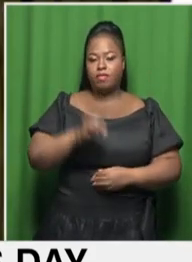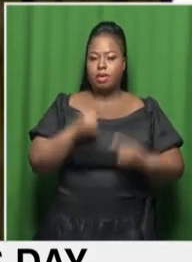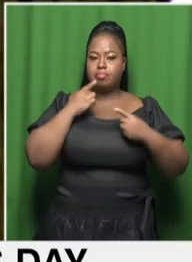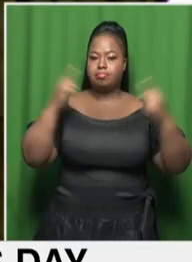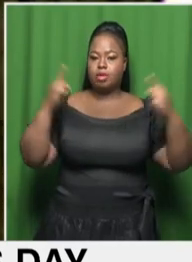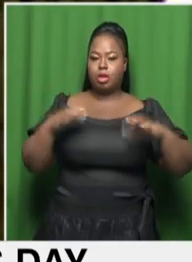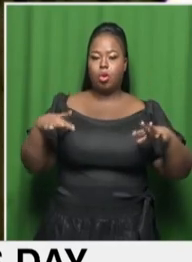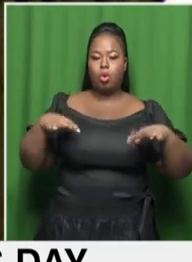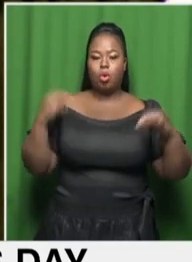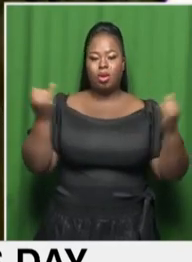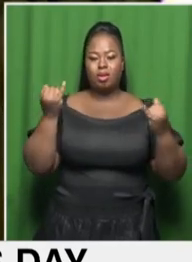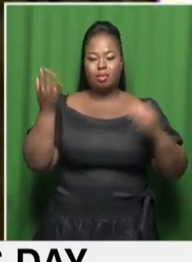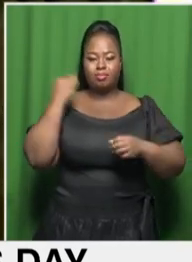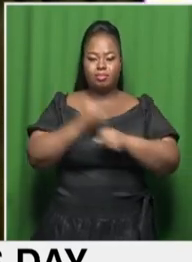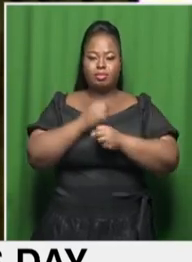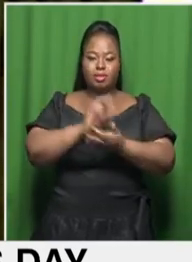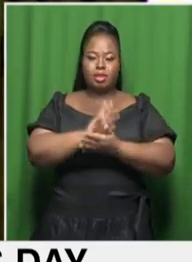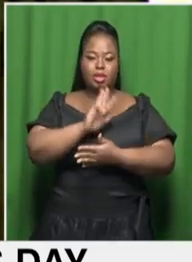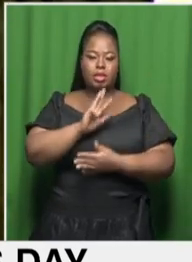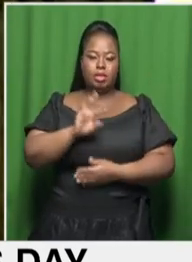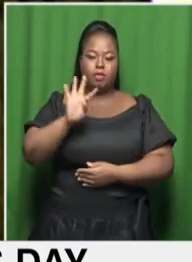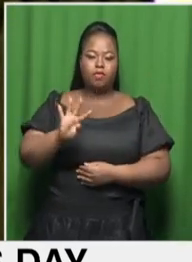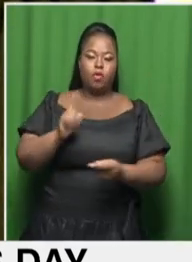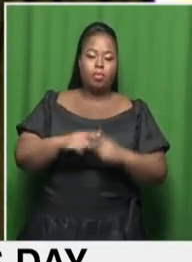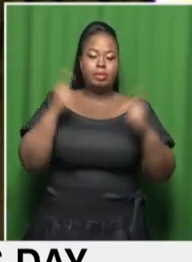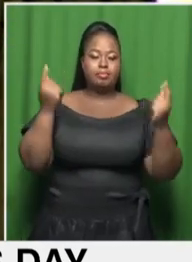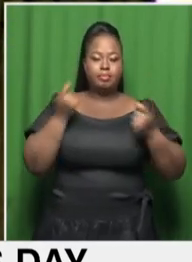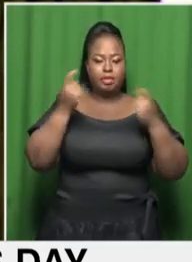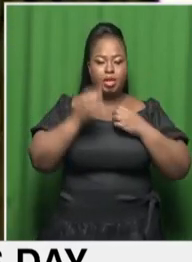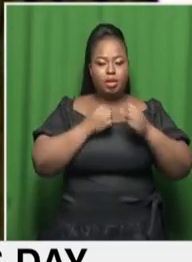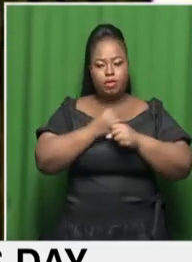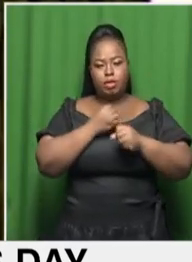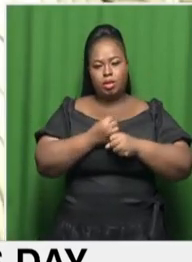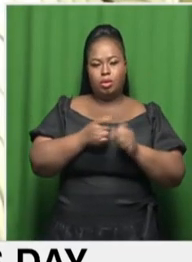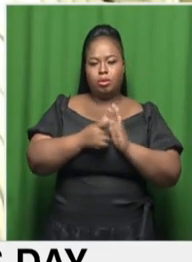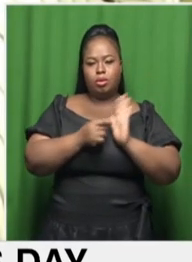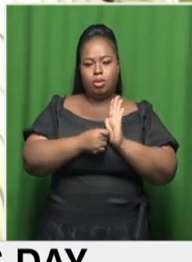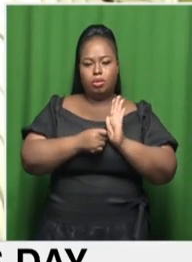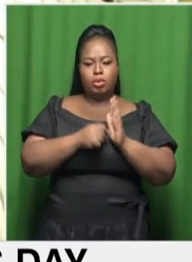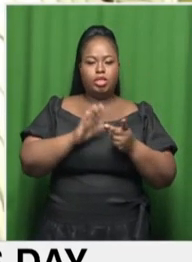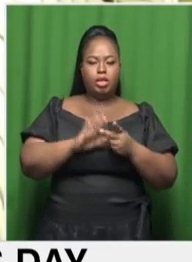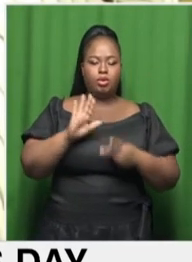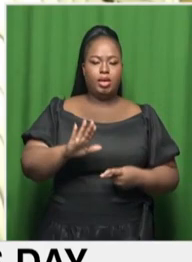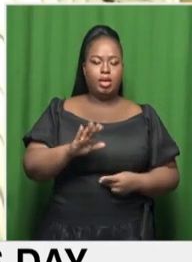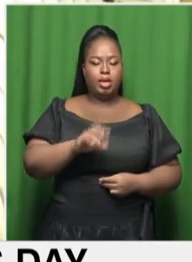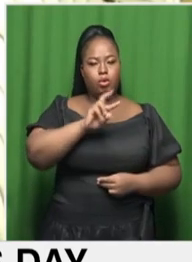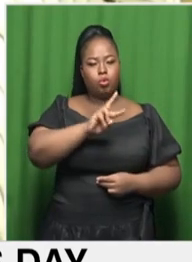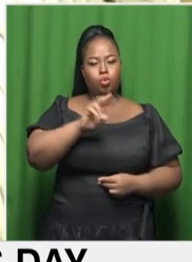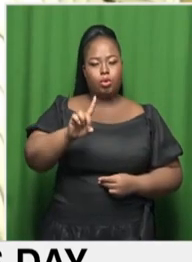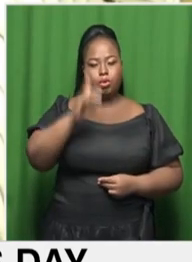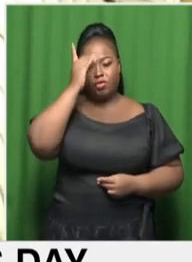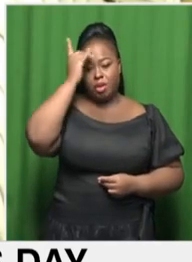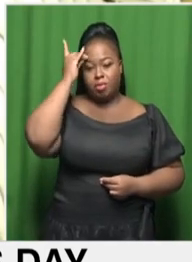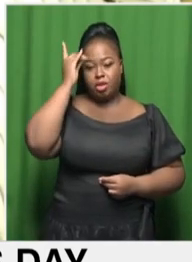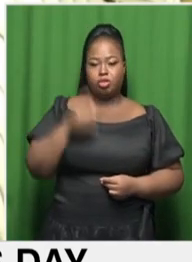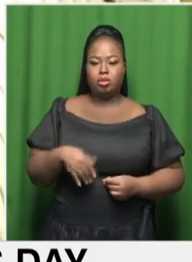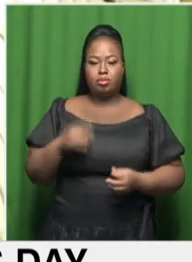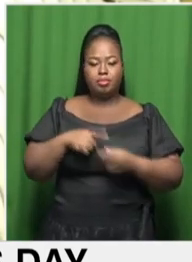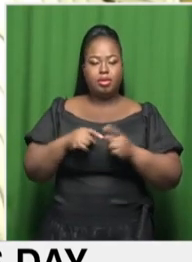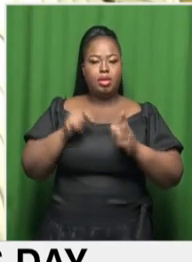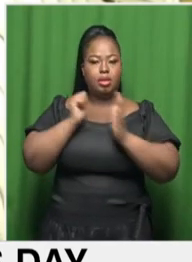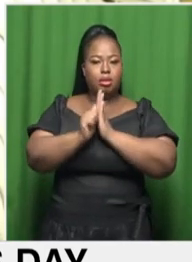a public holiday in 1994 and is commemorated every year on the 21st of March, the day the Sharfville massacre took place in